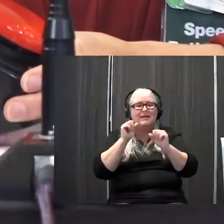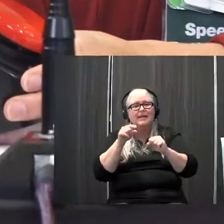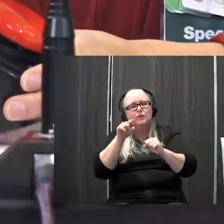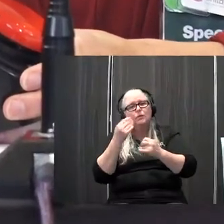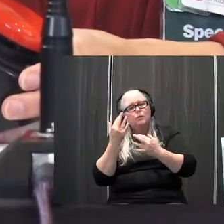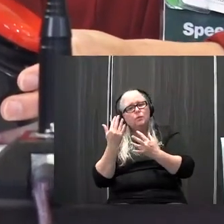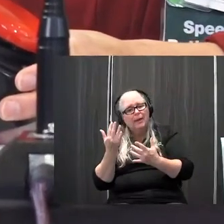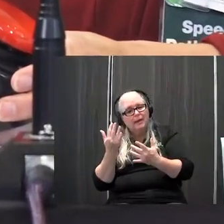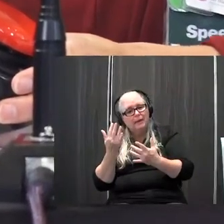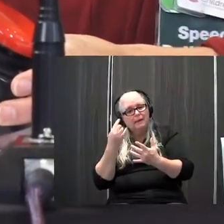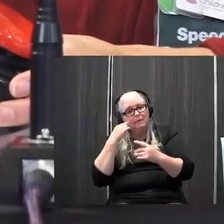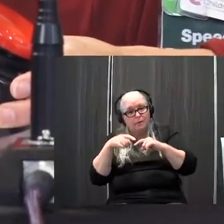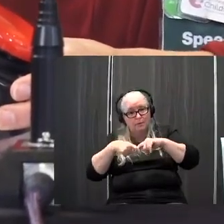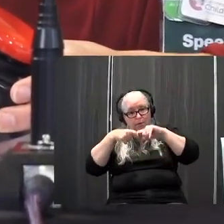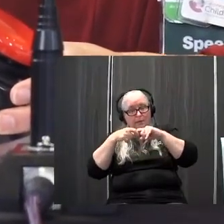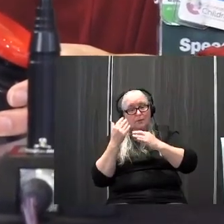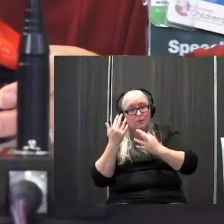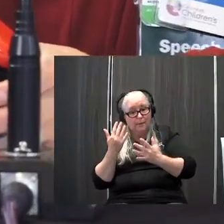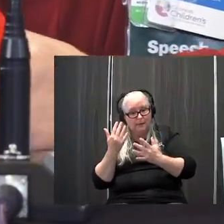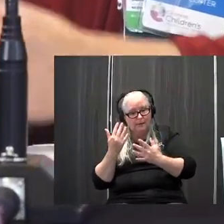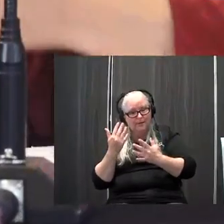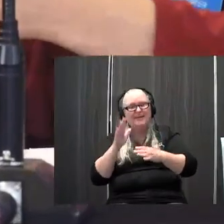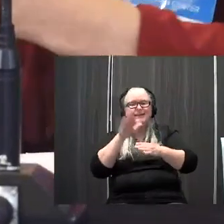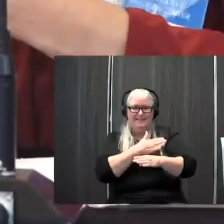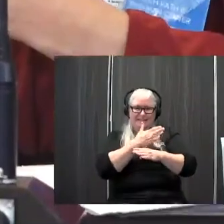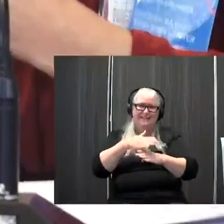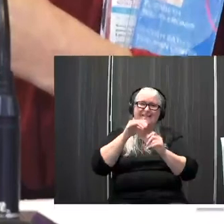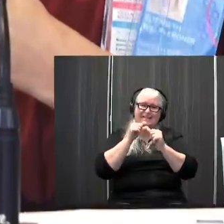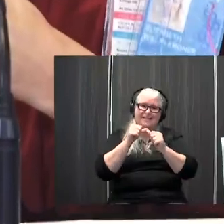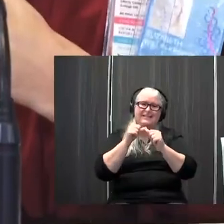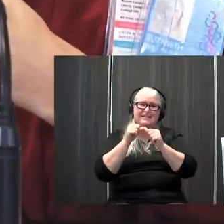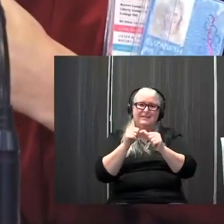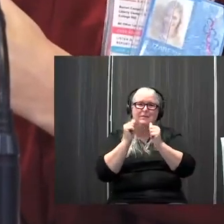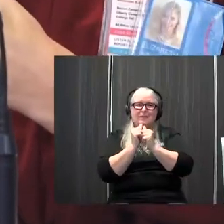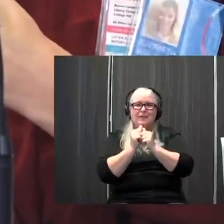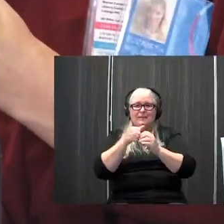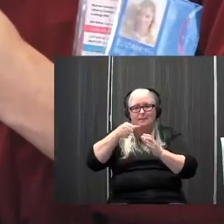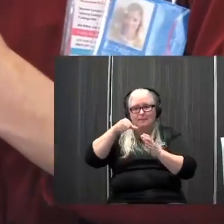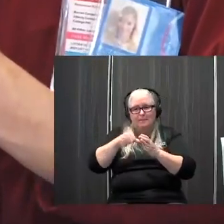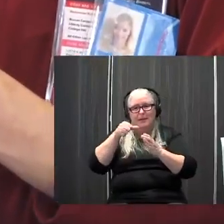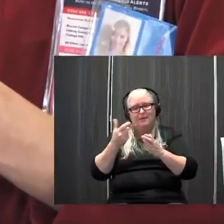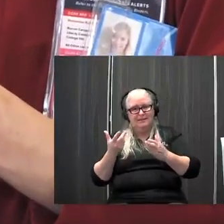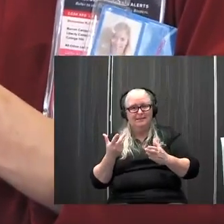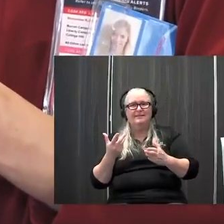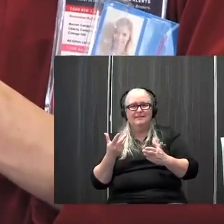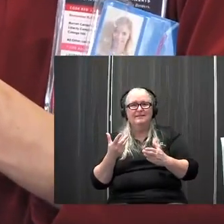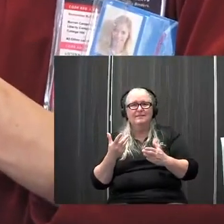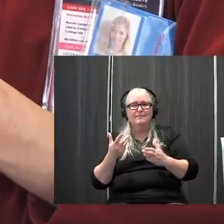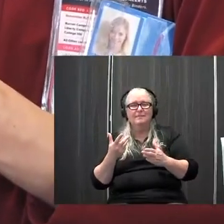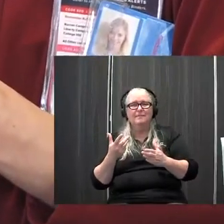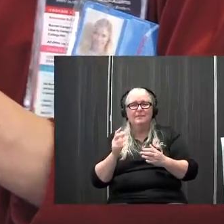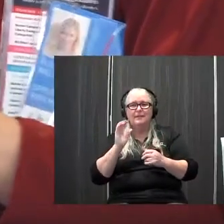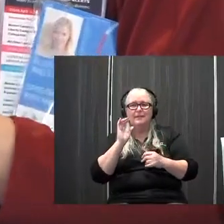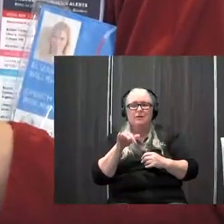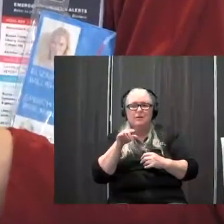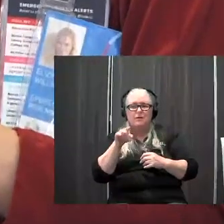pause and then continue the song with one of these buttons or devices and so those